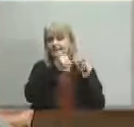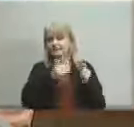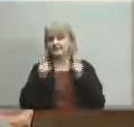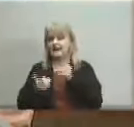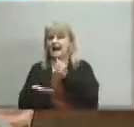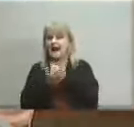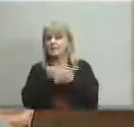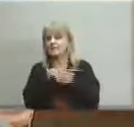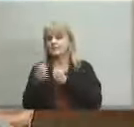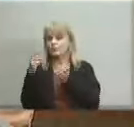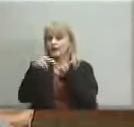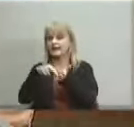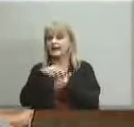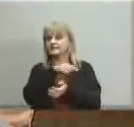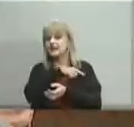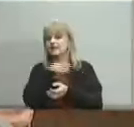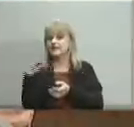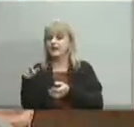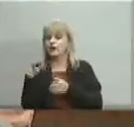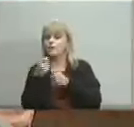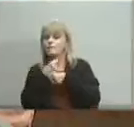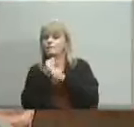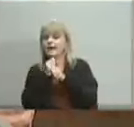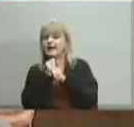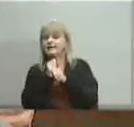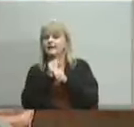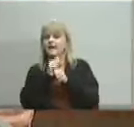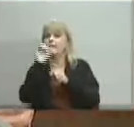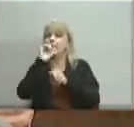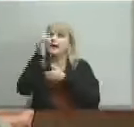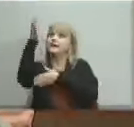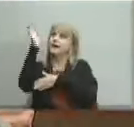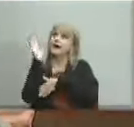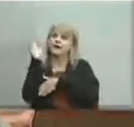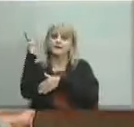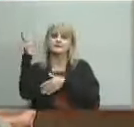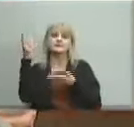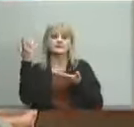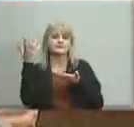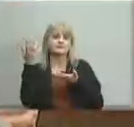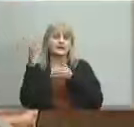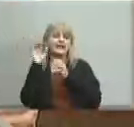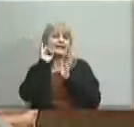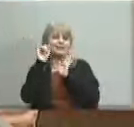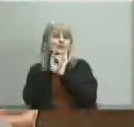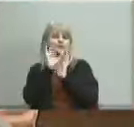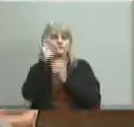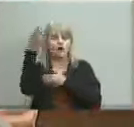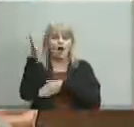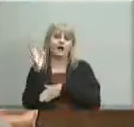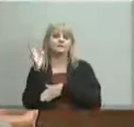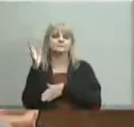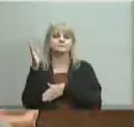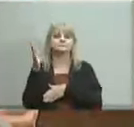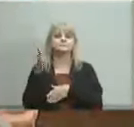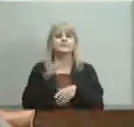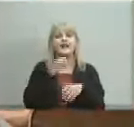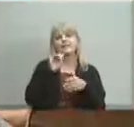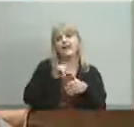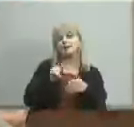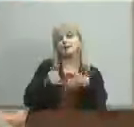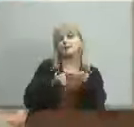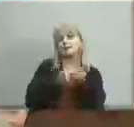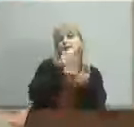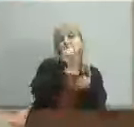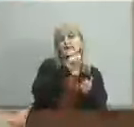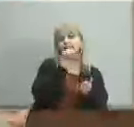them to recognize they're made in god's image in quote that would of course be the image of the christian god as defined by southeast christian and